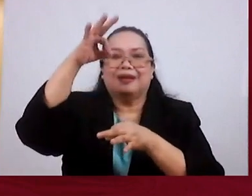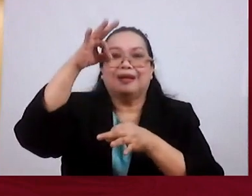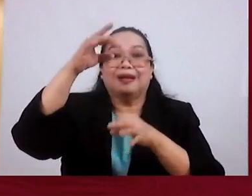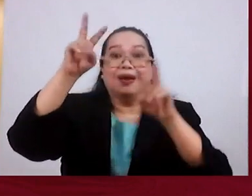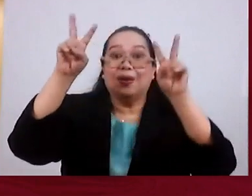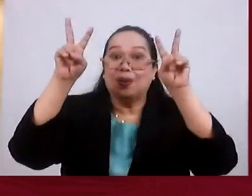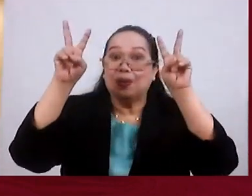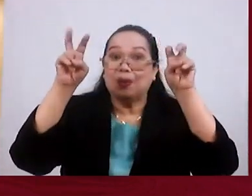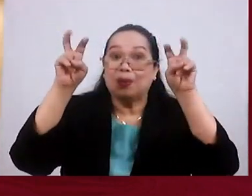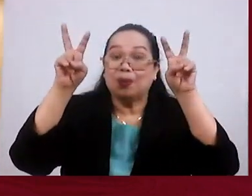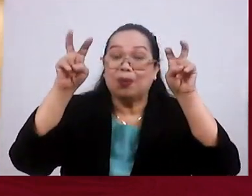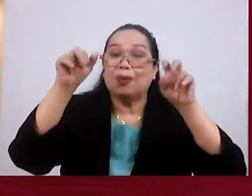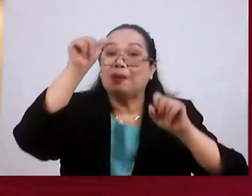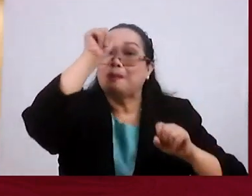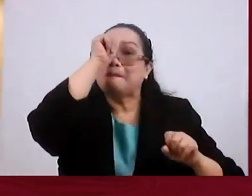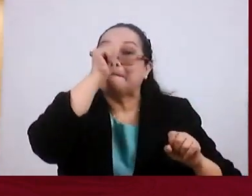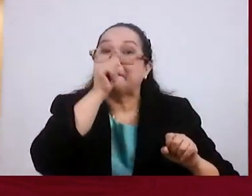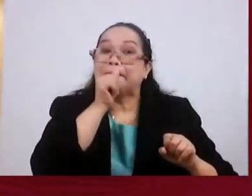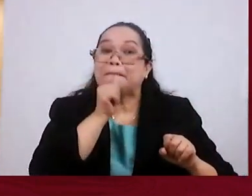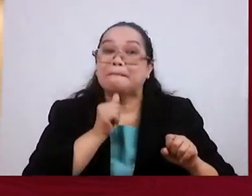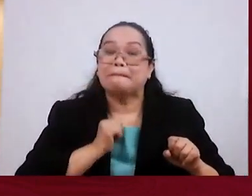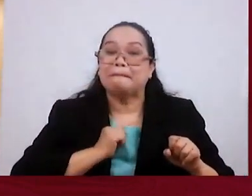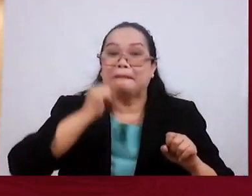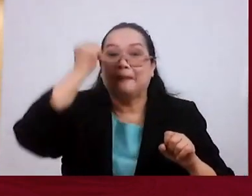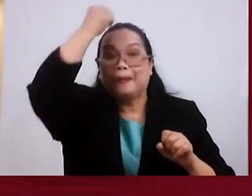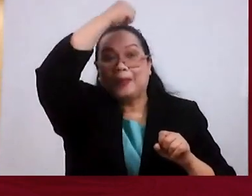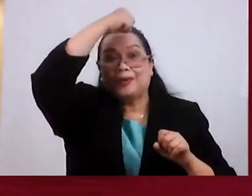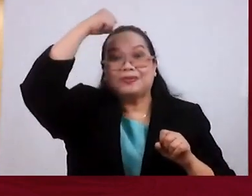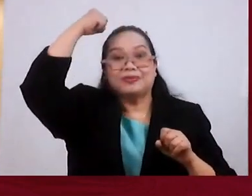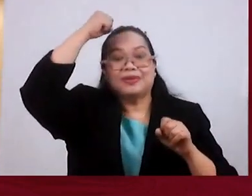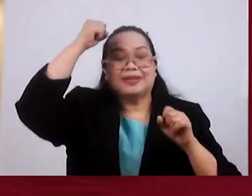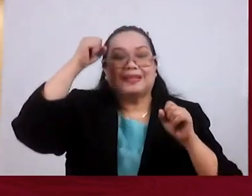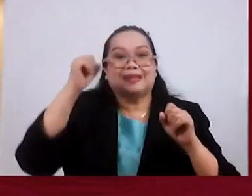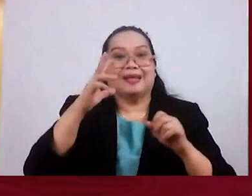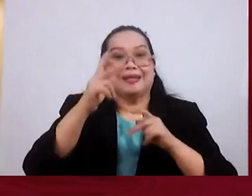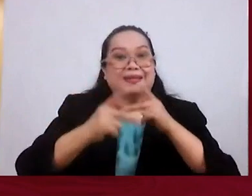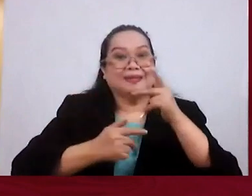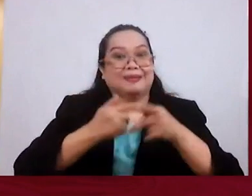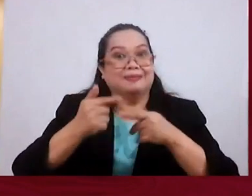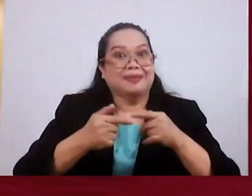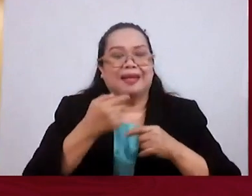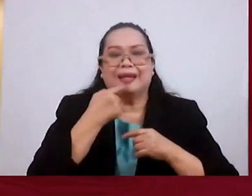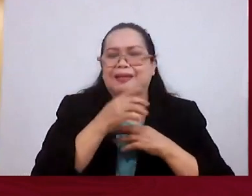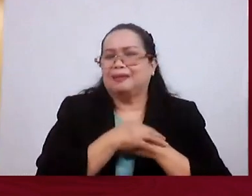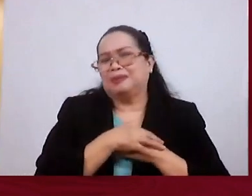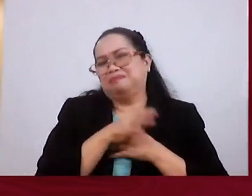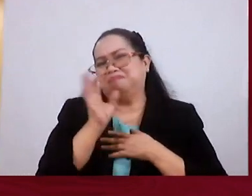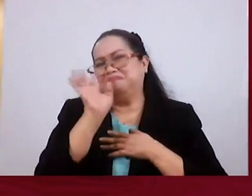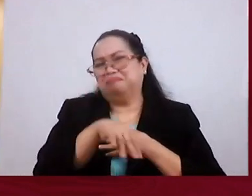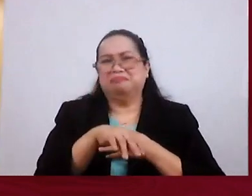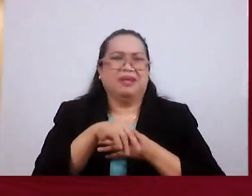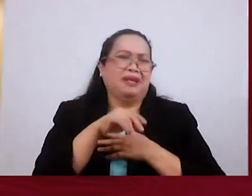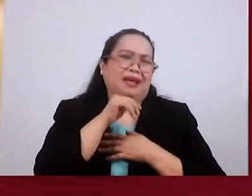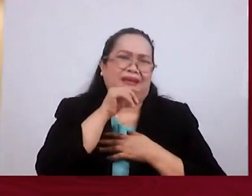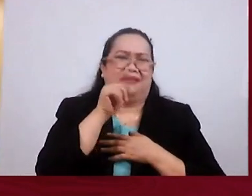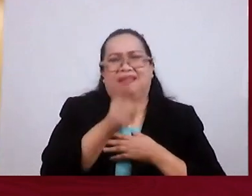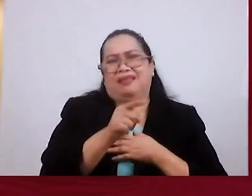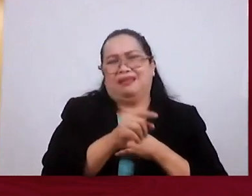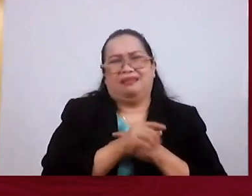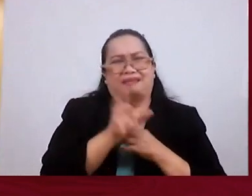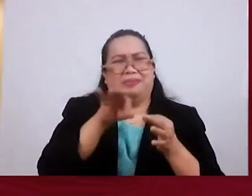Call The Perseverance Of The Saints Among The Doctrines Of Grace Somebody Said That's Not Exactly